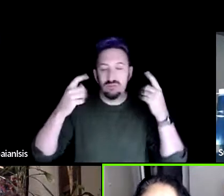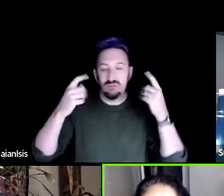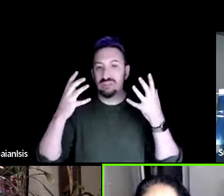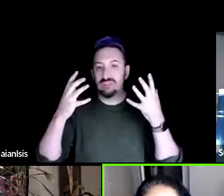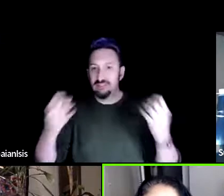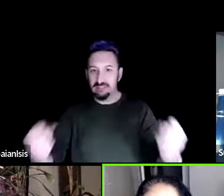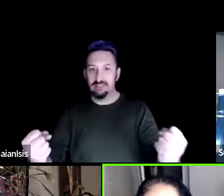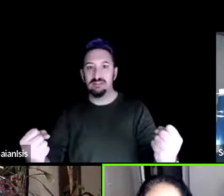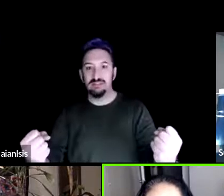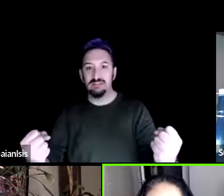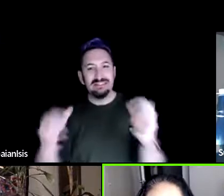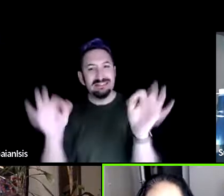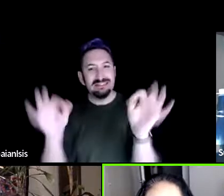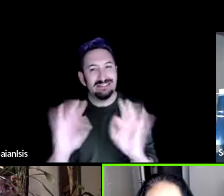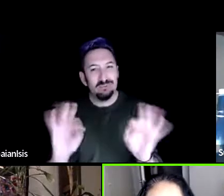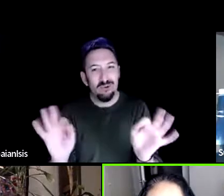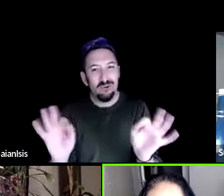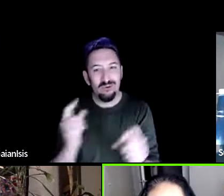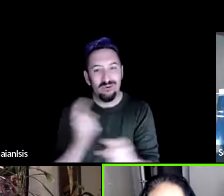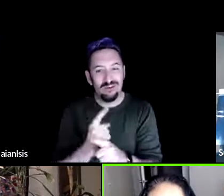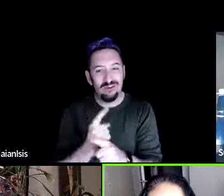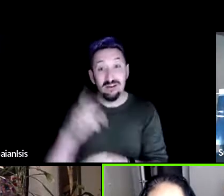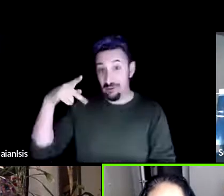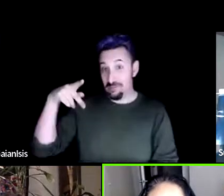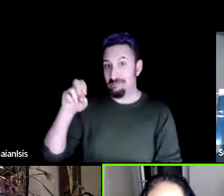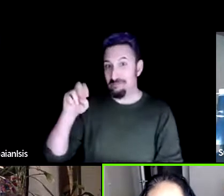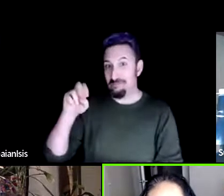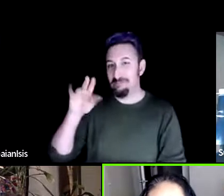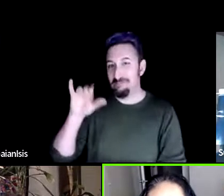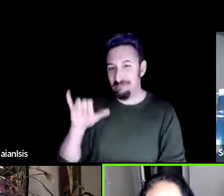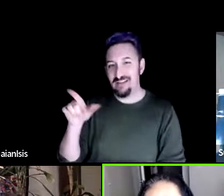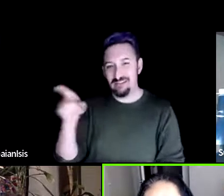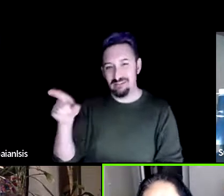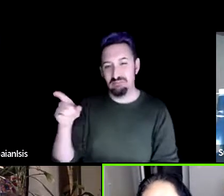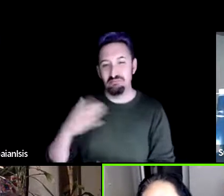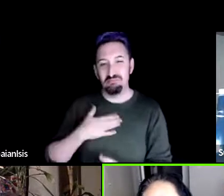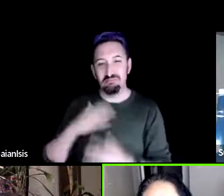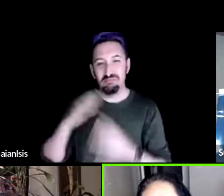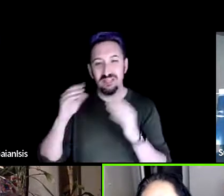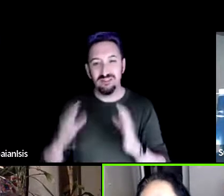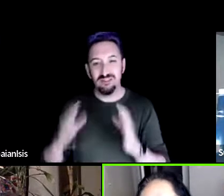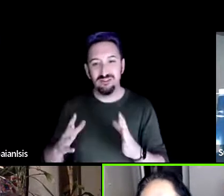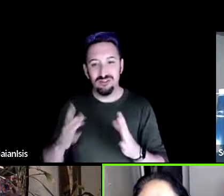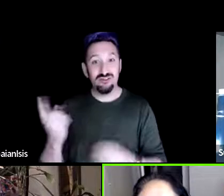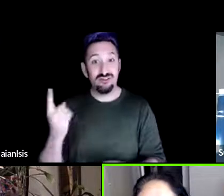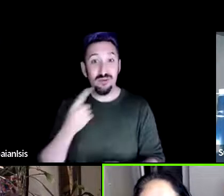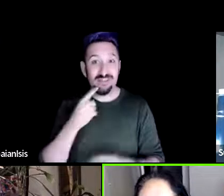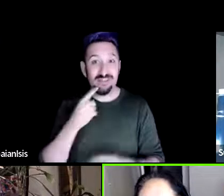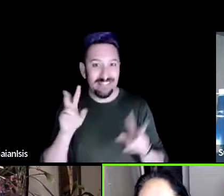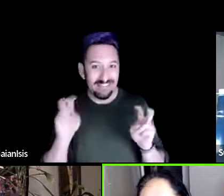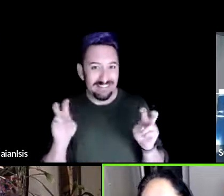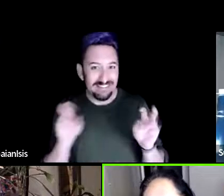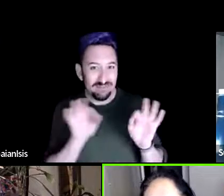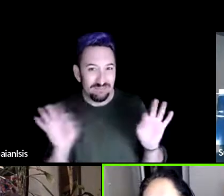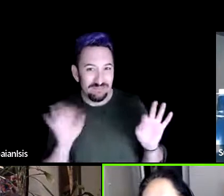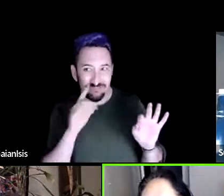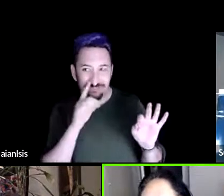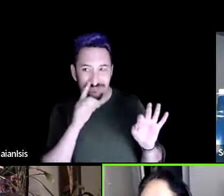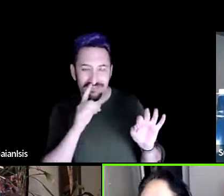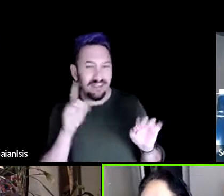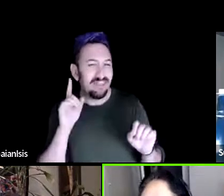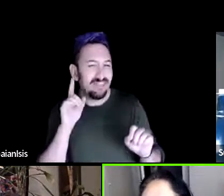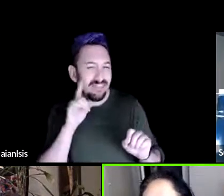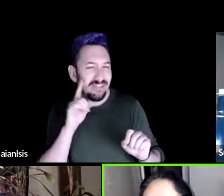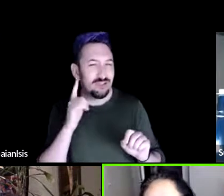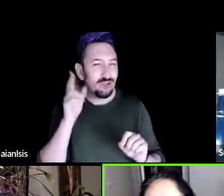also is one of my teachers and she always says this quote and i think she heard it from someone else but the problems